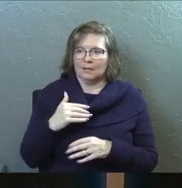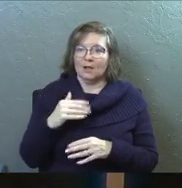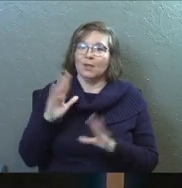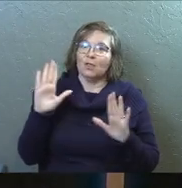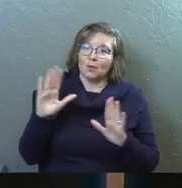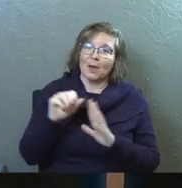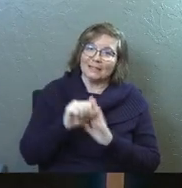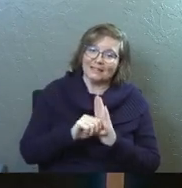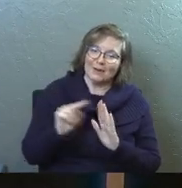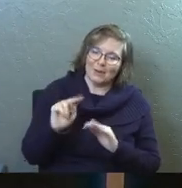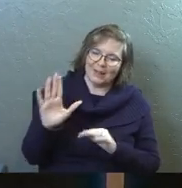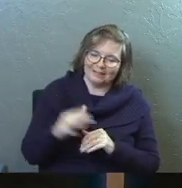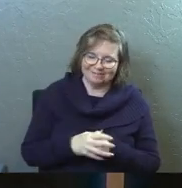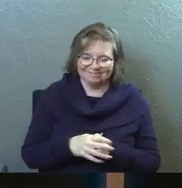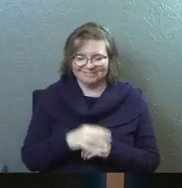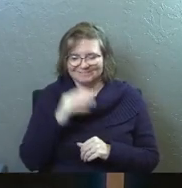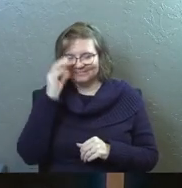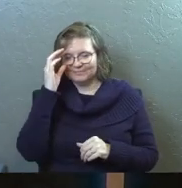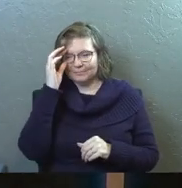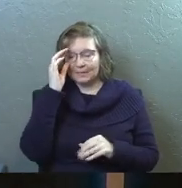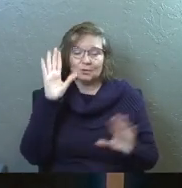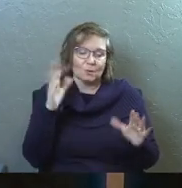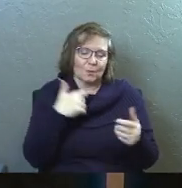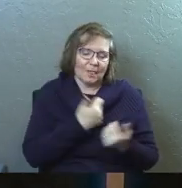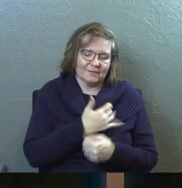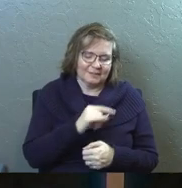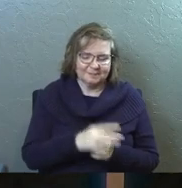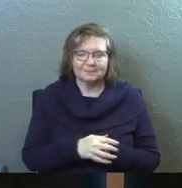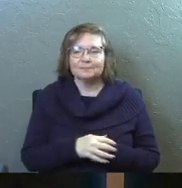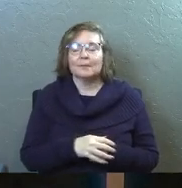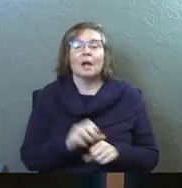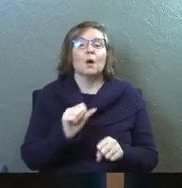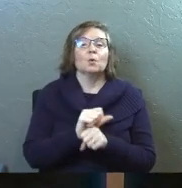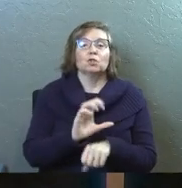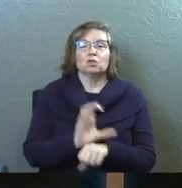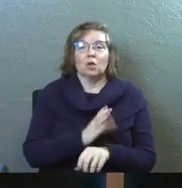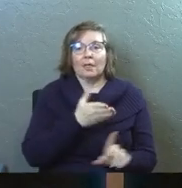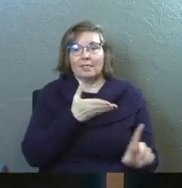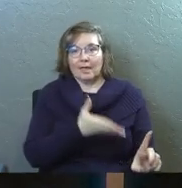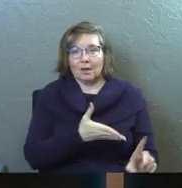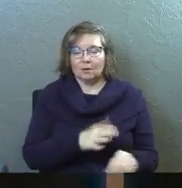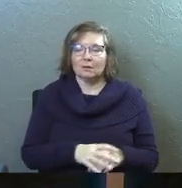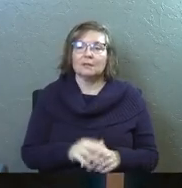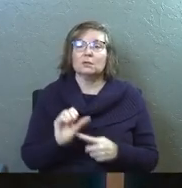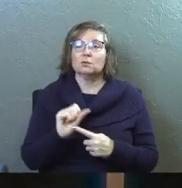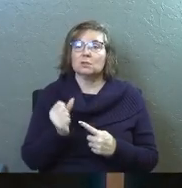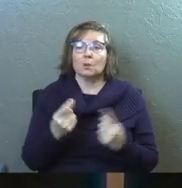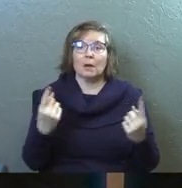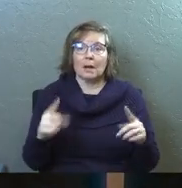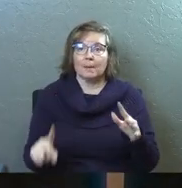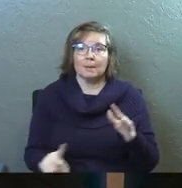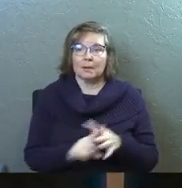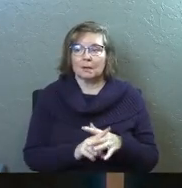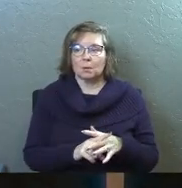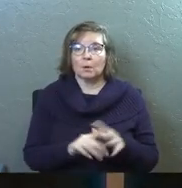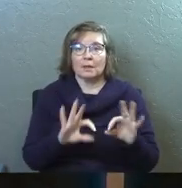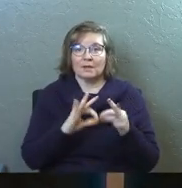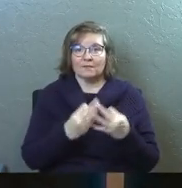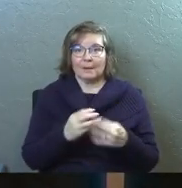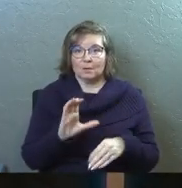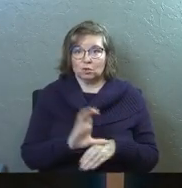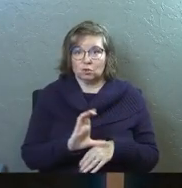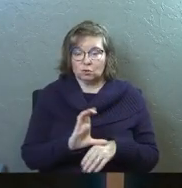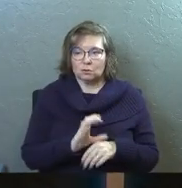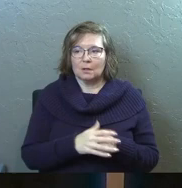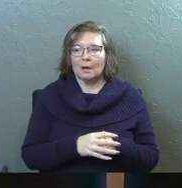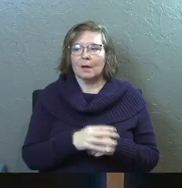great state of North Carolina. It is great. We loved it. But I was working at a church there and there was a situation where there was this family in